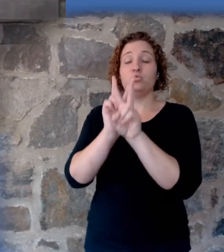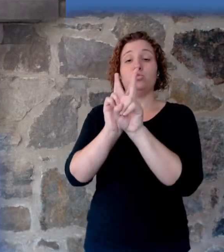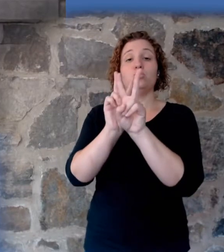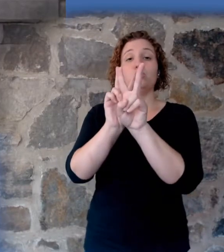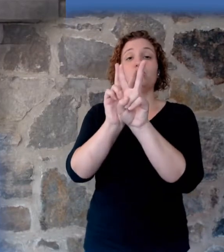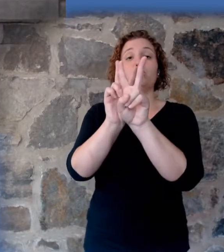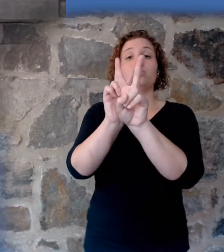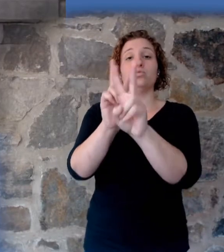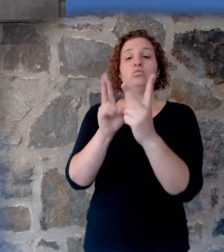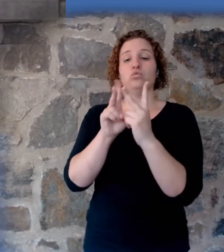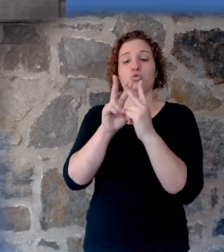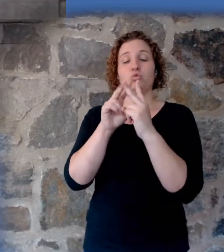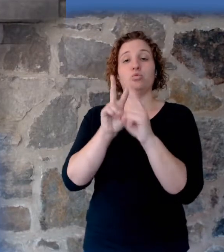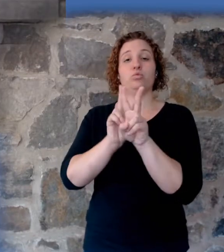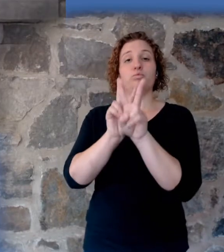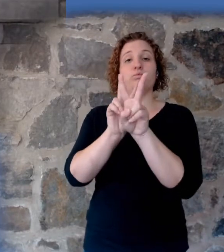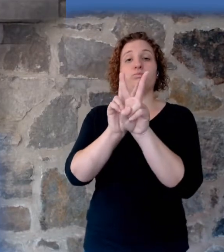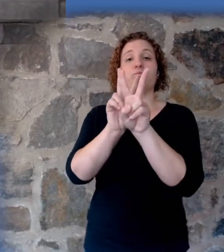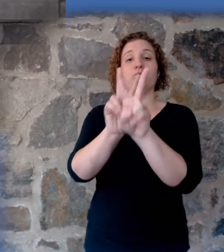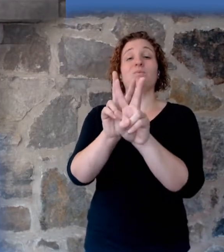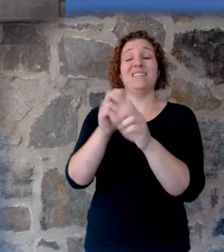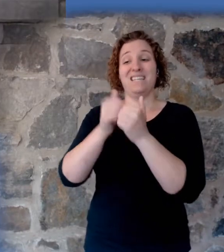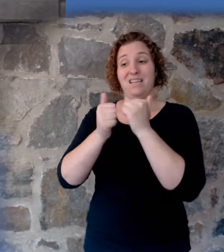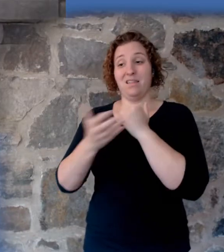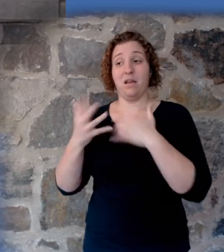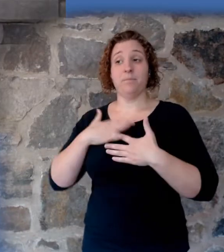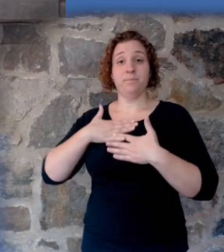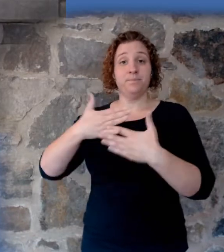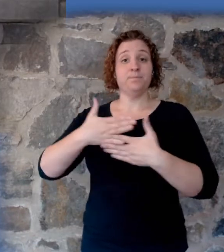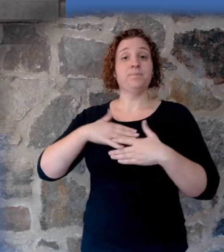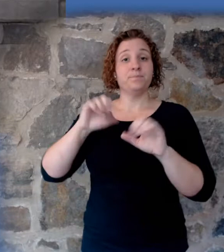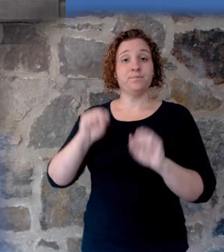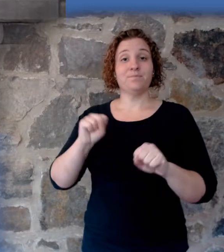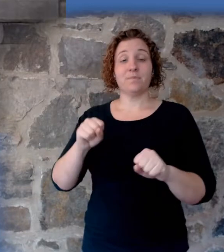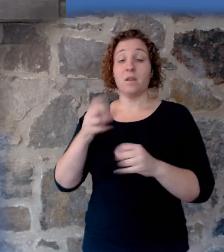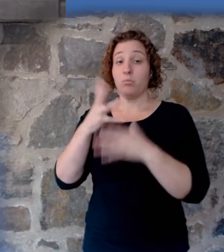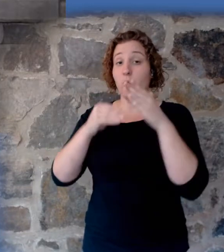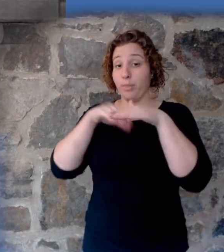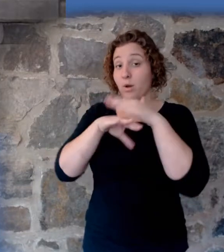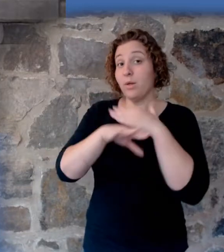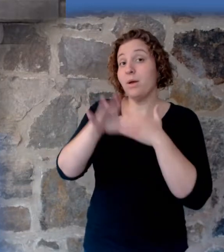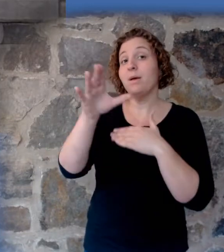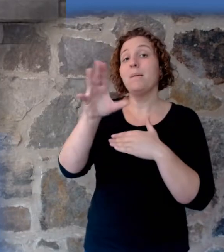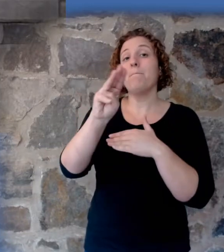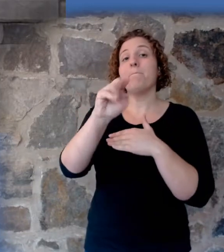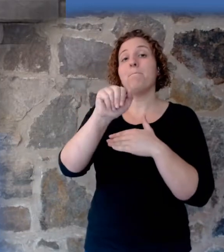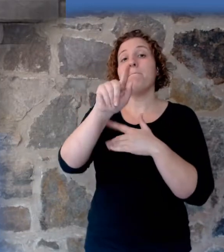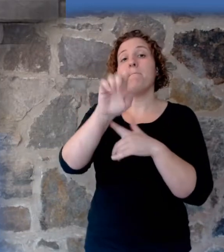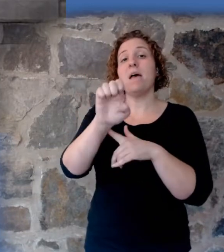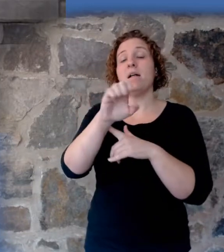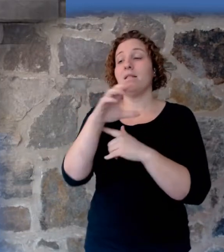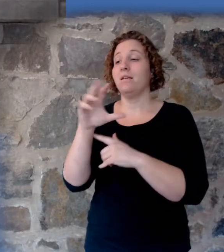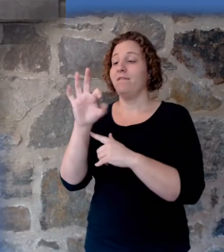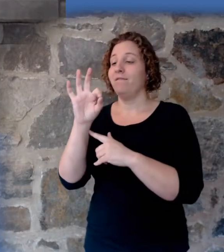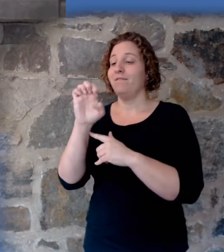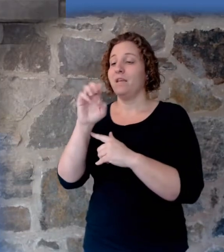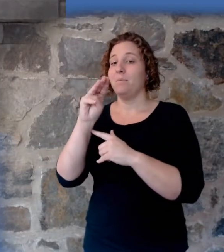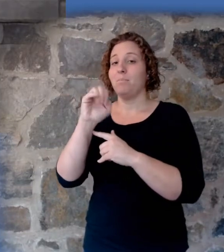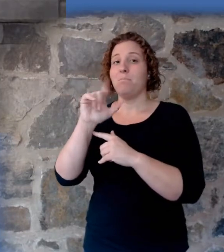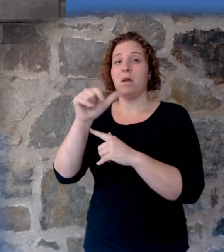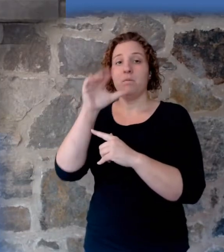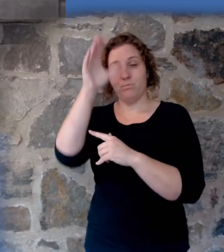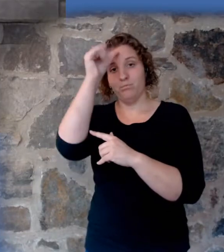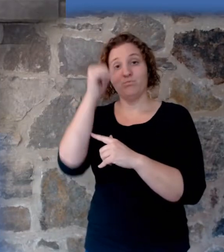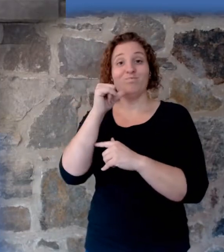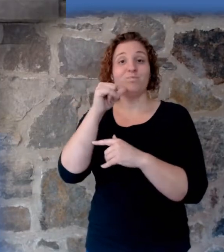the breath of life. And they that went in, went in, male and female, of all flesh, as God commanded him, and the Lord shut him